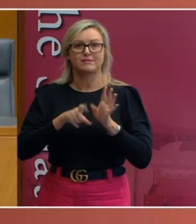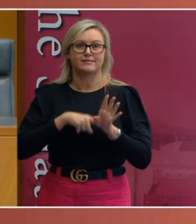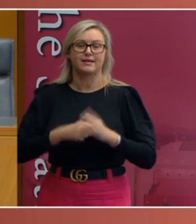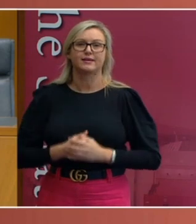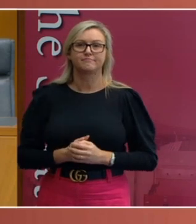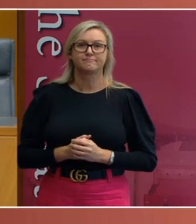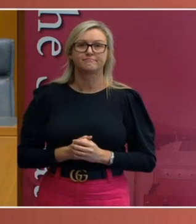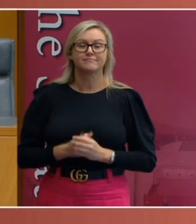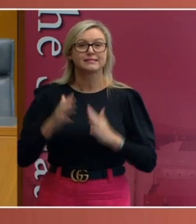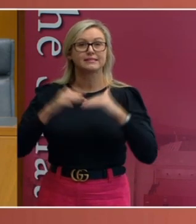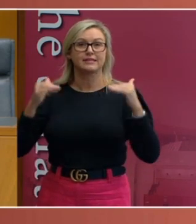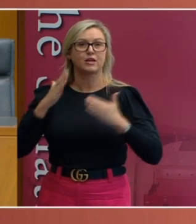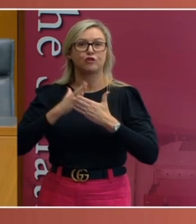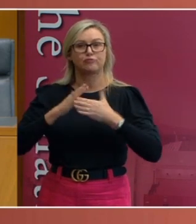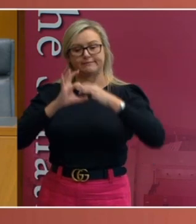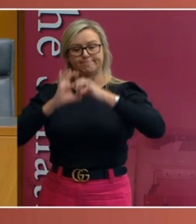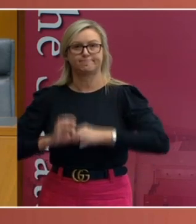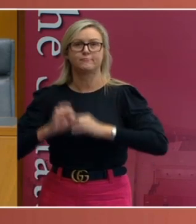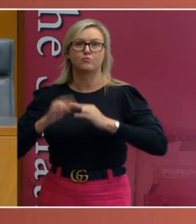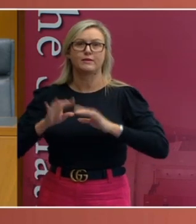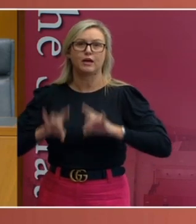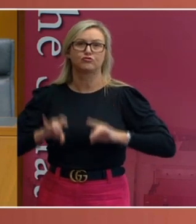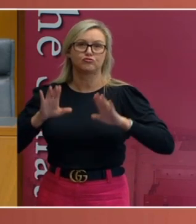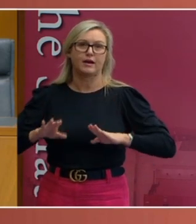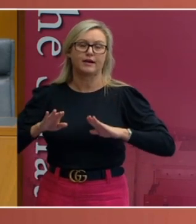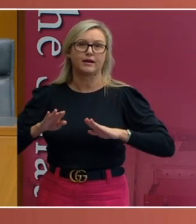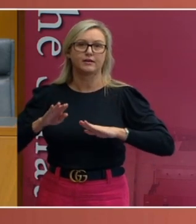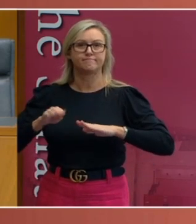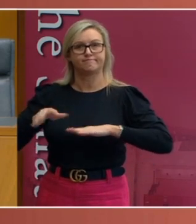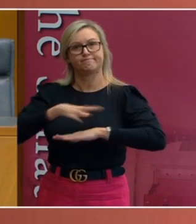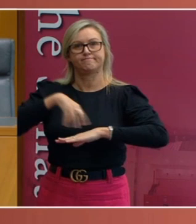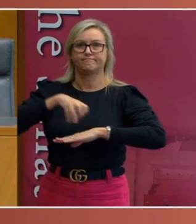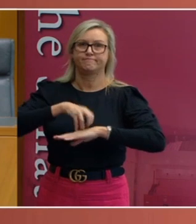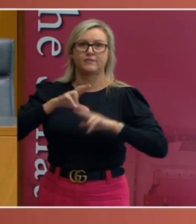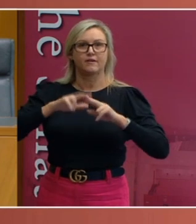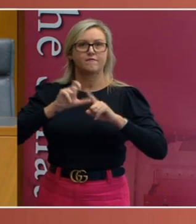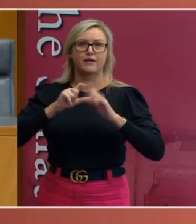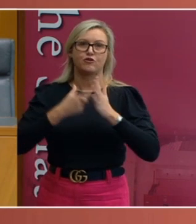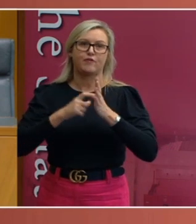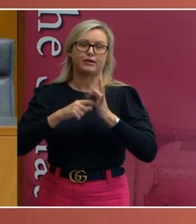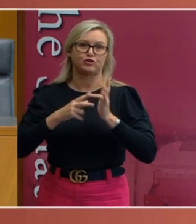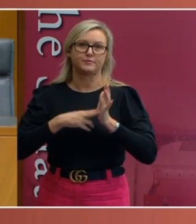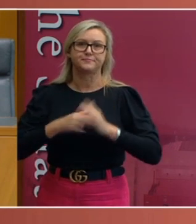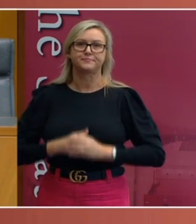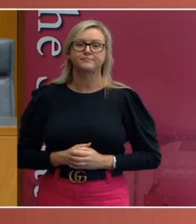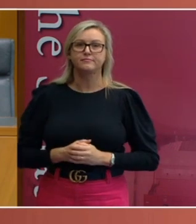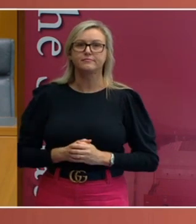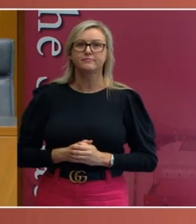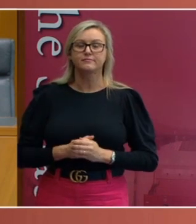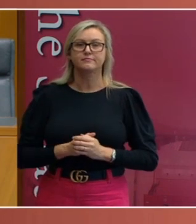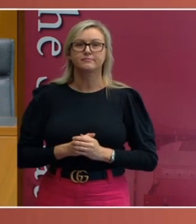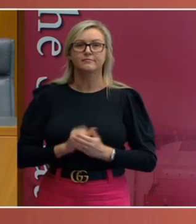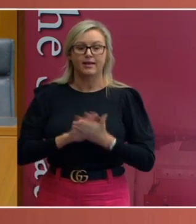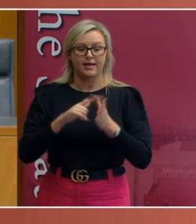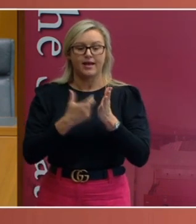linchpin of Australia's Federation is also something that we examine. Like so many other things, the Harry Evans